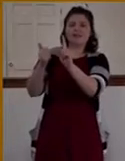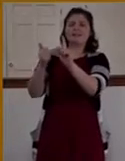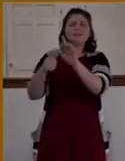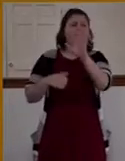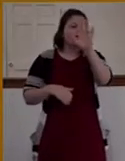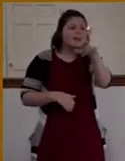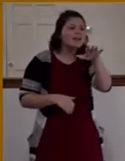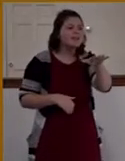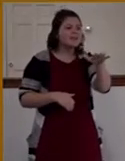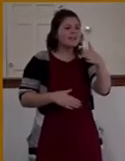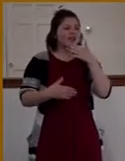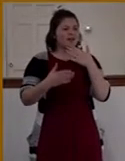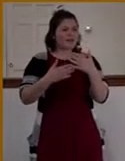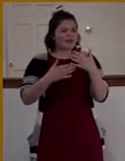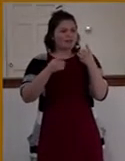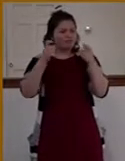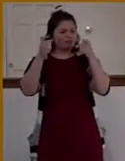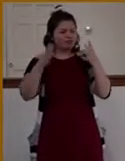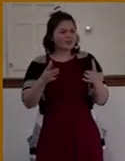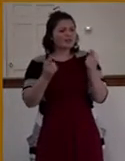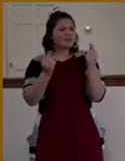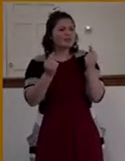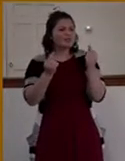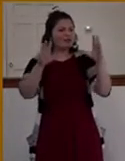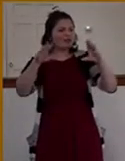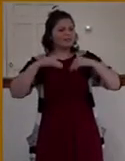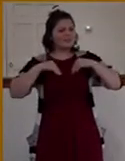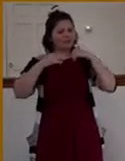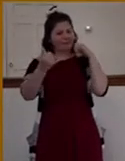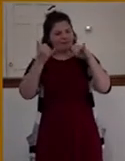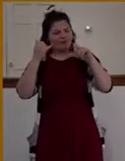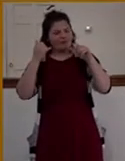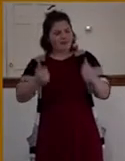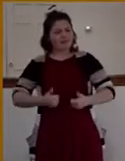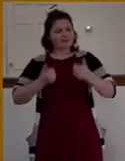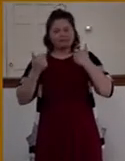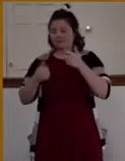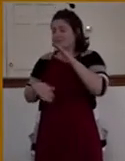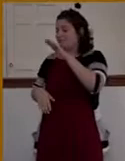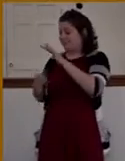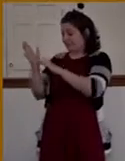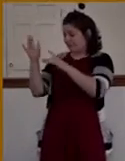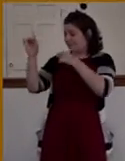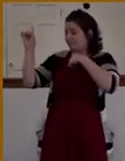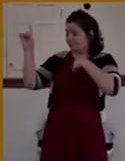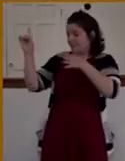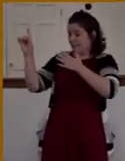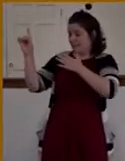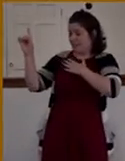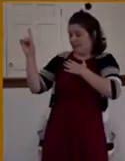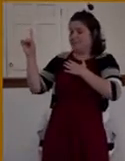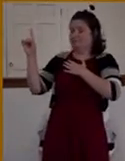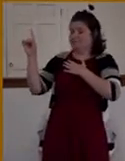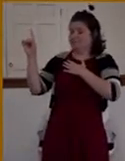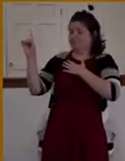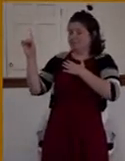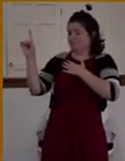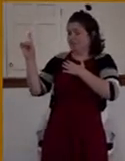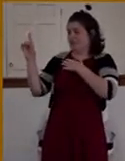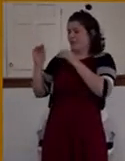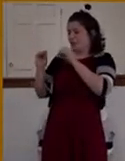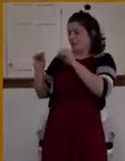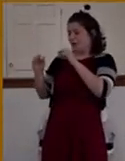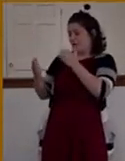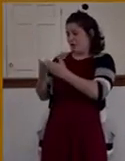what shall I do that I may inherit eternal life? And Jesus said unto him, Why callest thou Me good? There is none good but